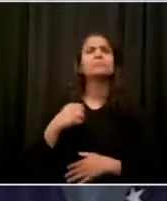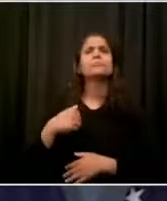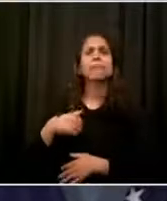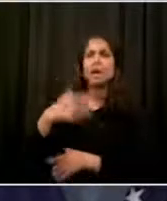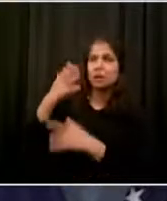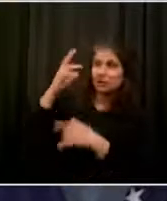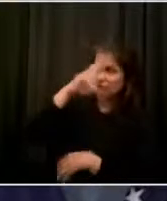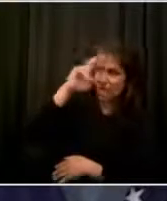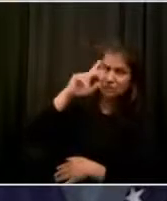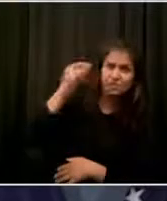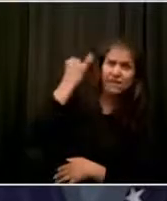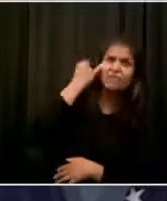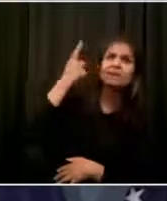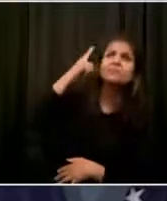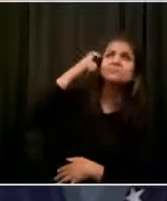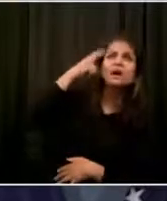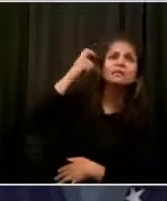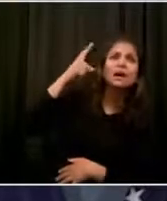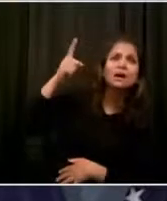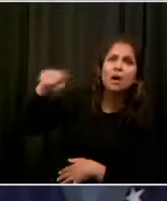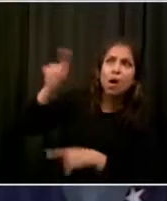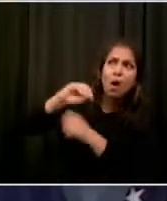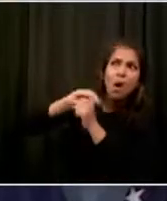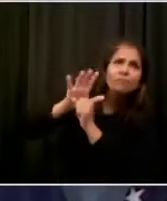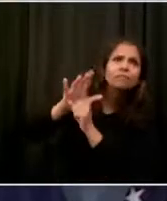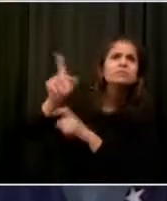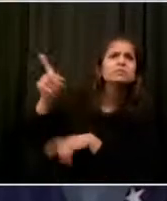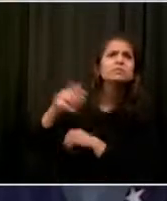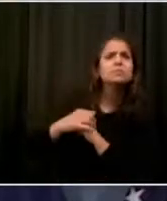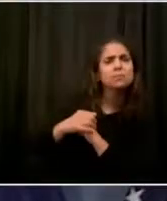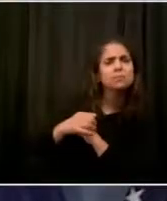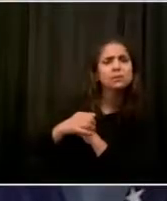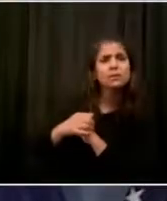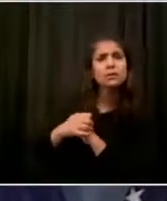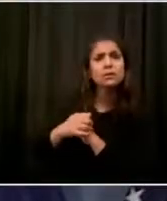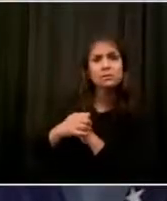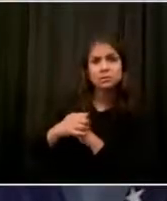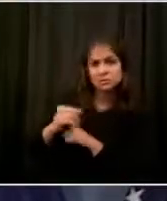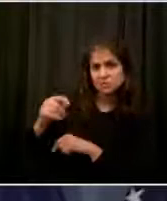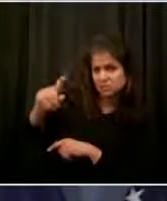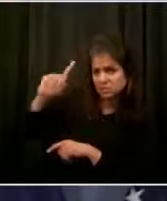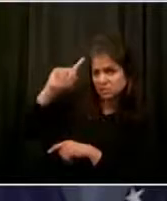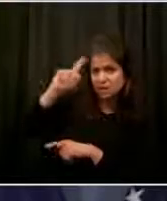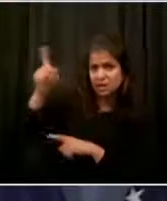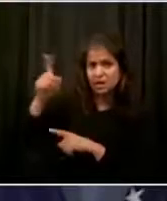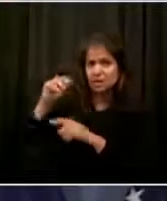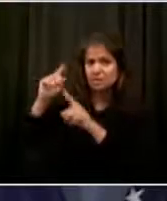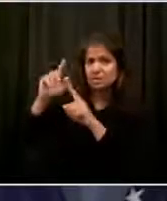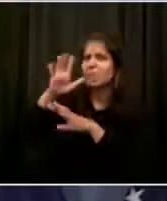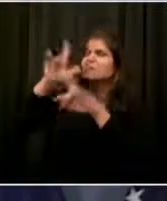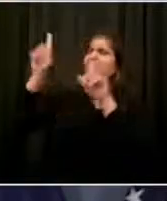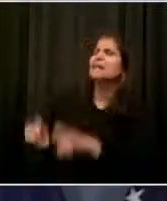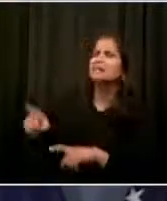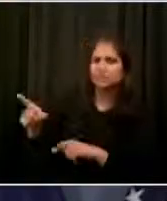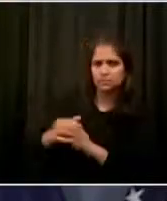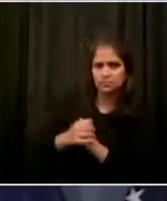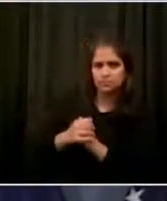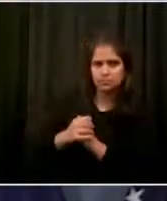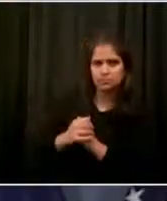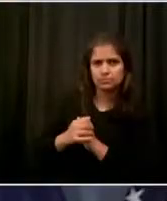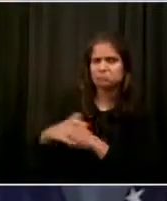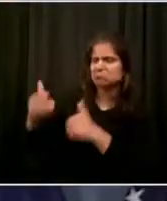been tested yet. The test results are not in. But they're suspected of having COVID to the point where they've been